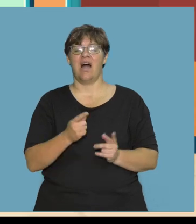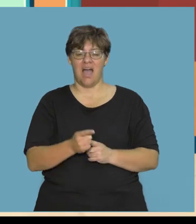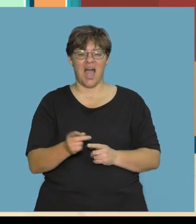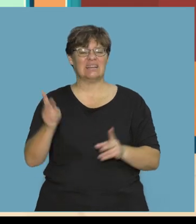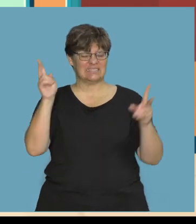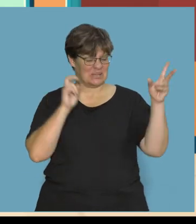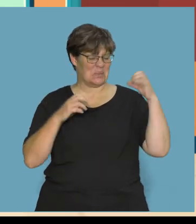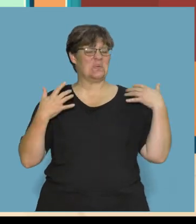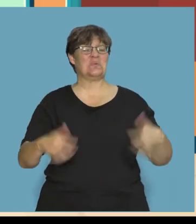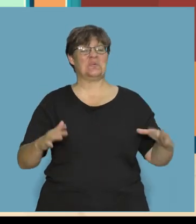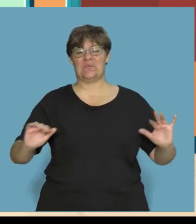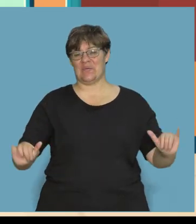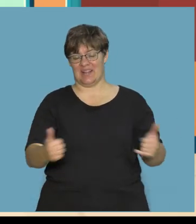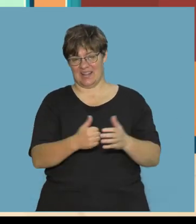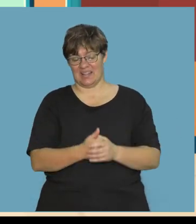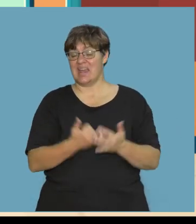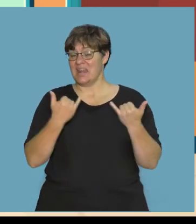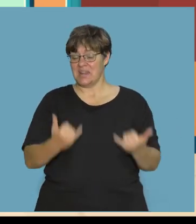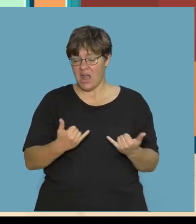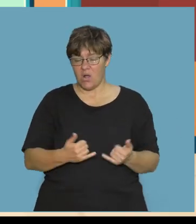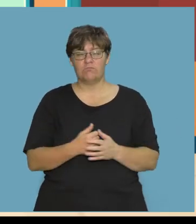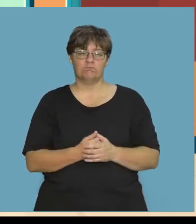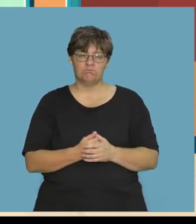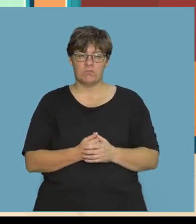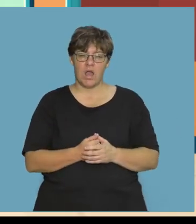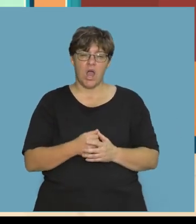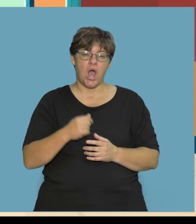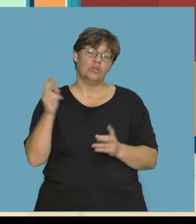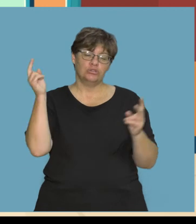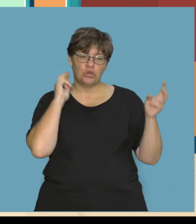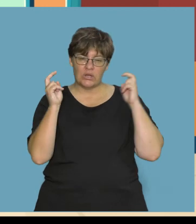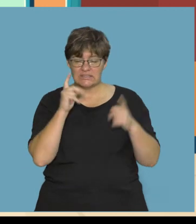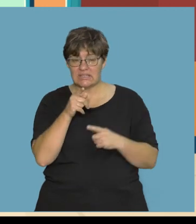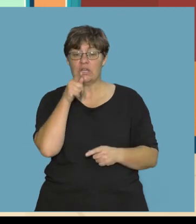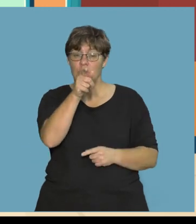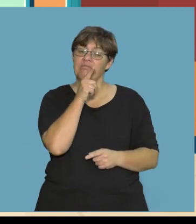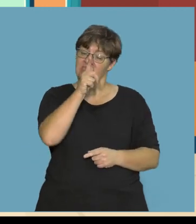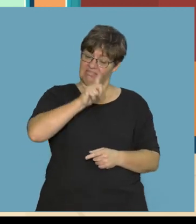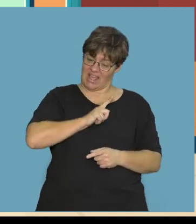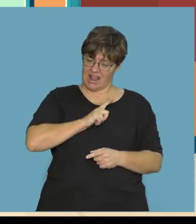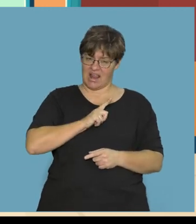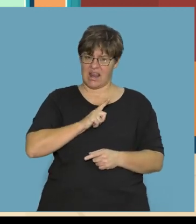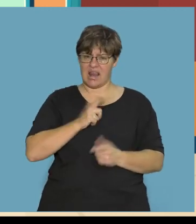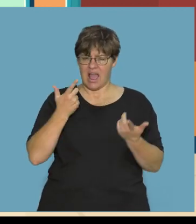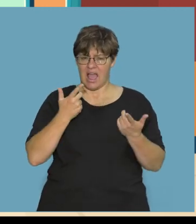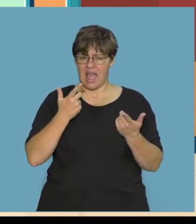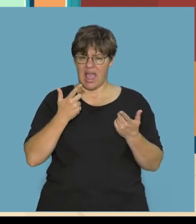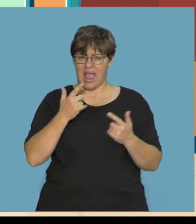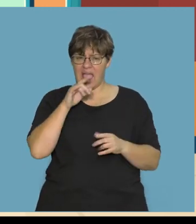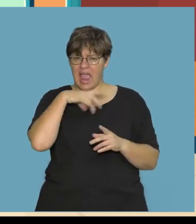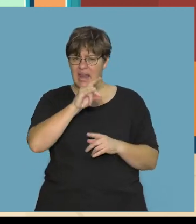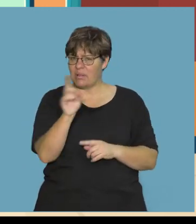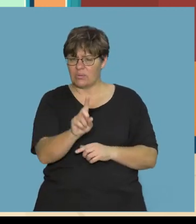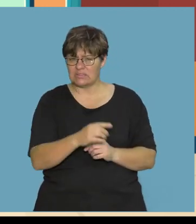That sounded great! This time, I'm going to make the noise and you tell me what animal